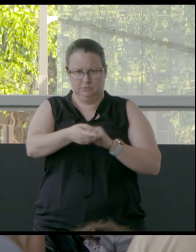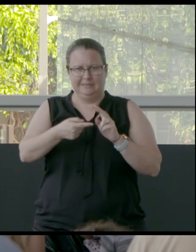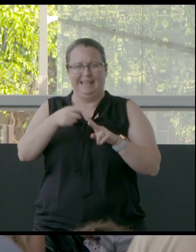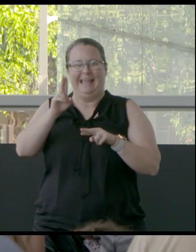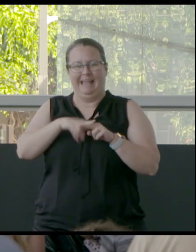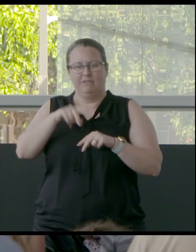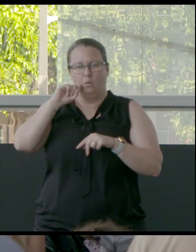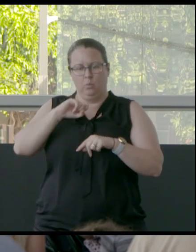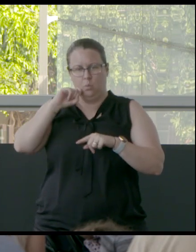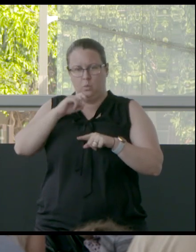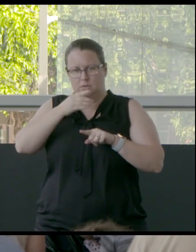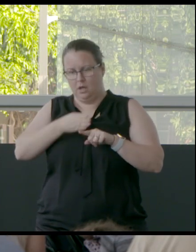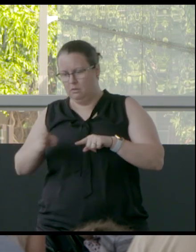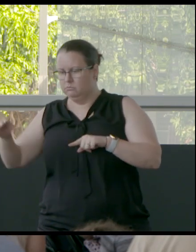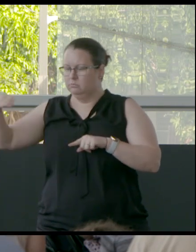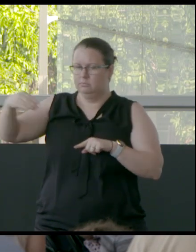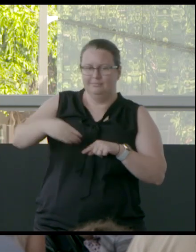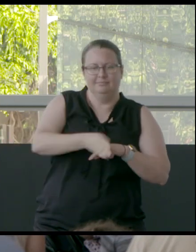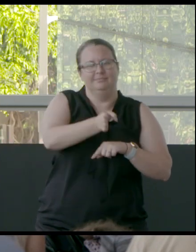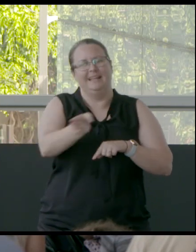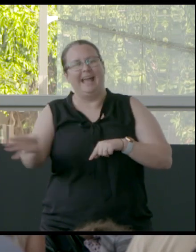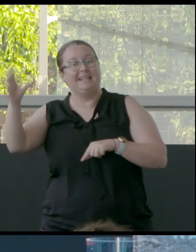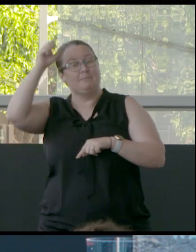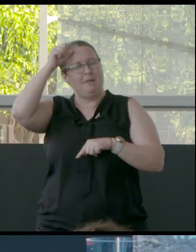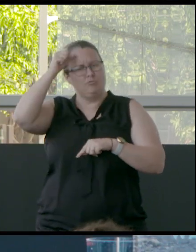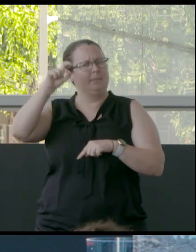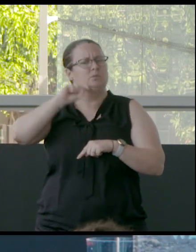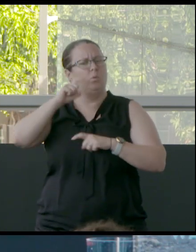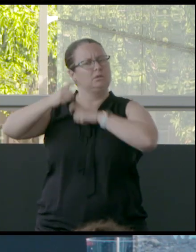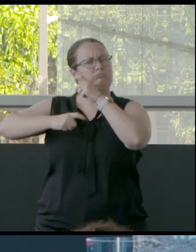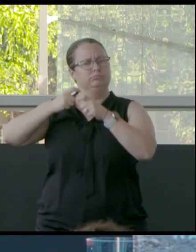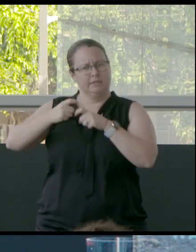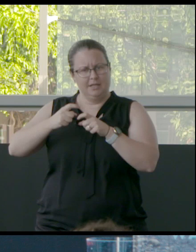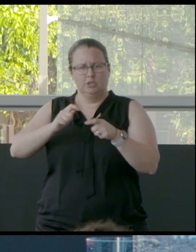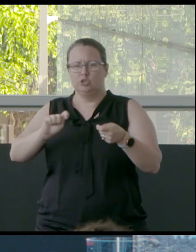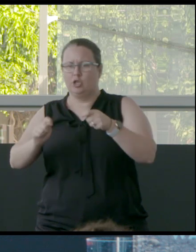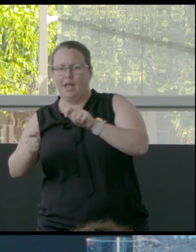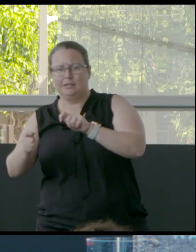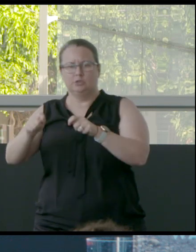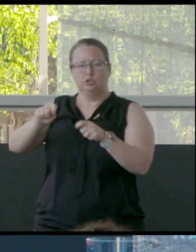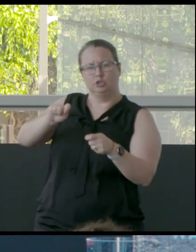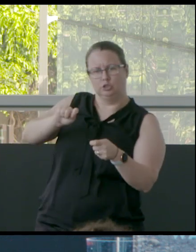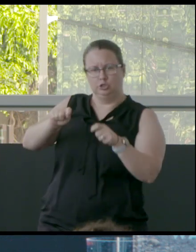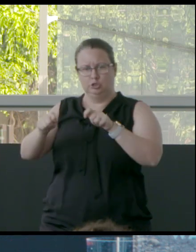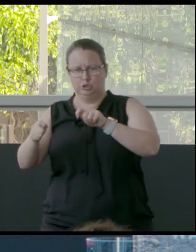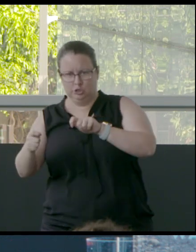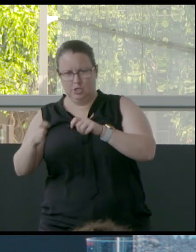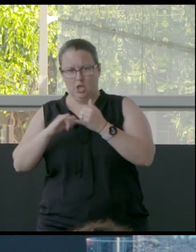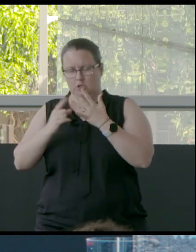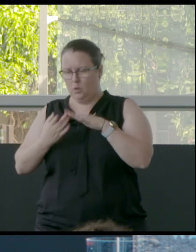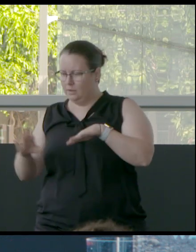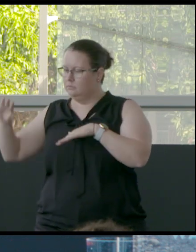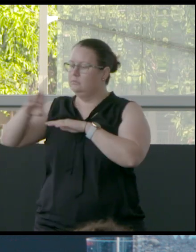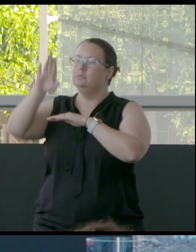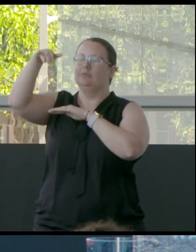allowed to follow its memory, you know, water has a memory, and the original path and sort of, you know, going into the dips and the valleys